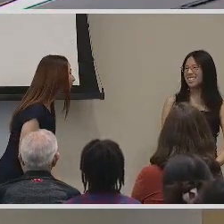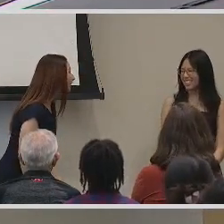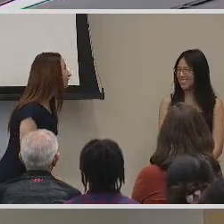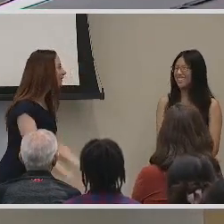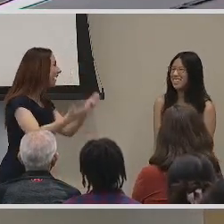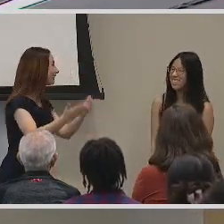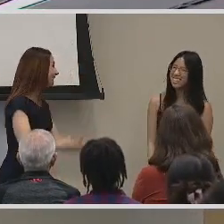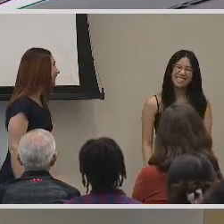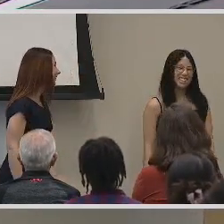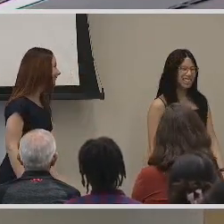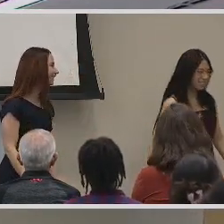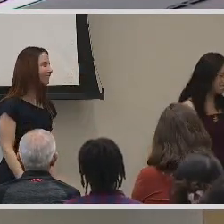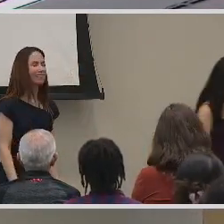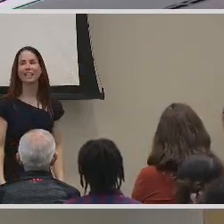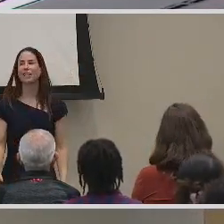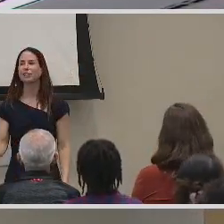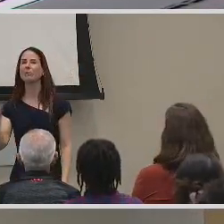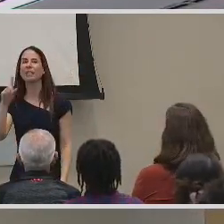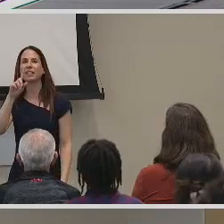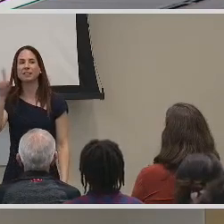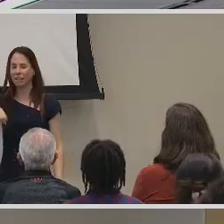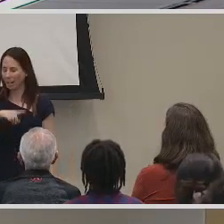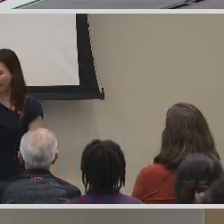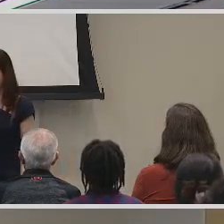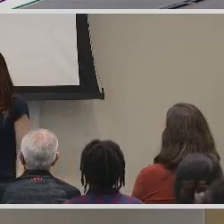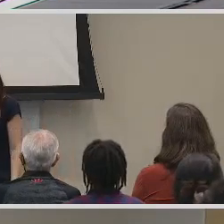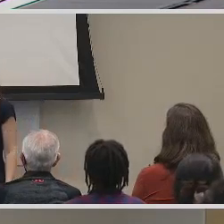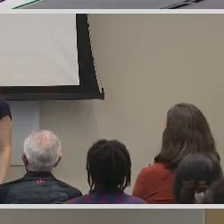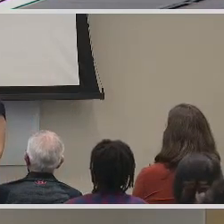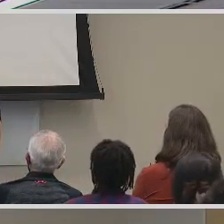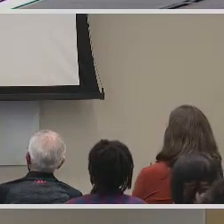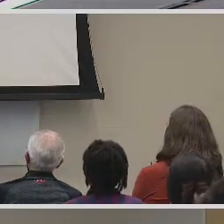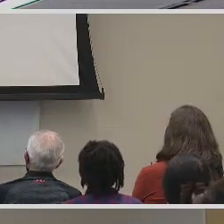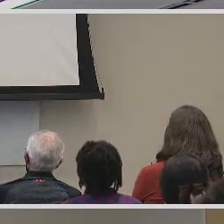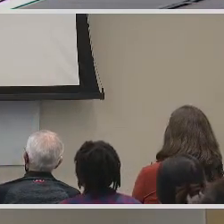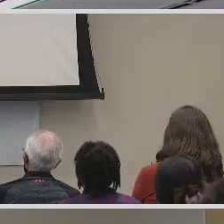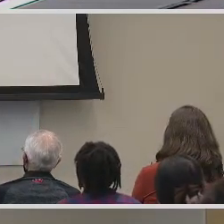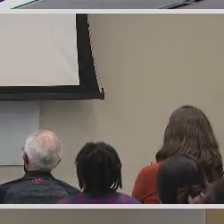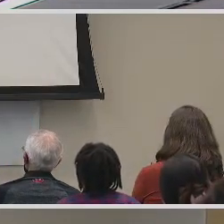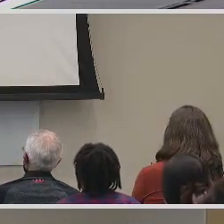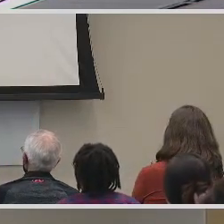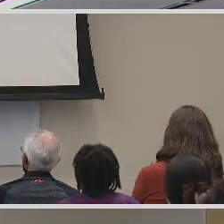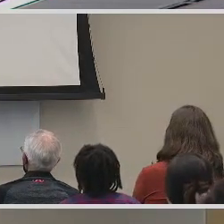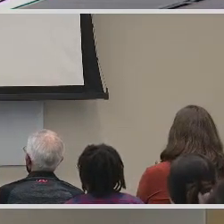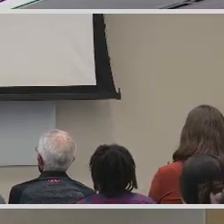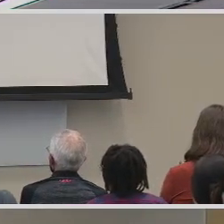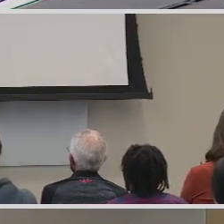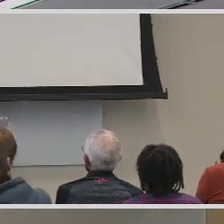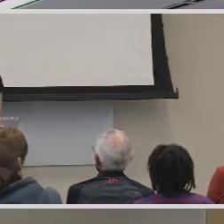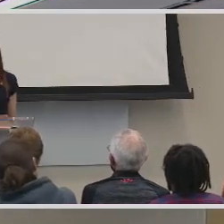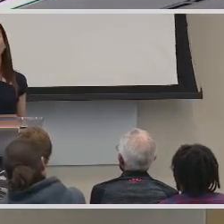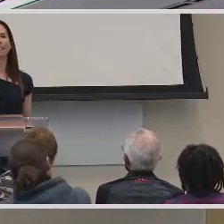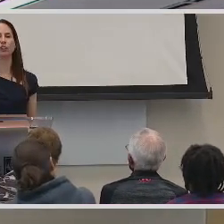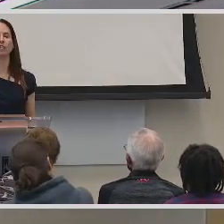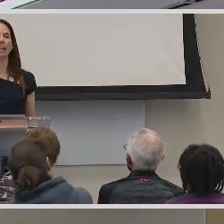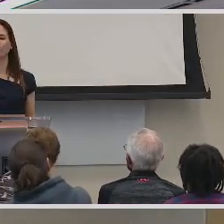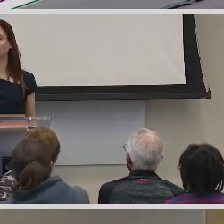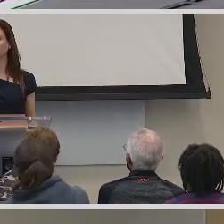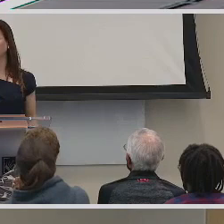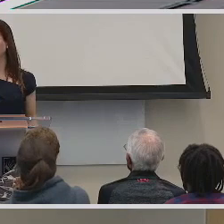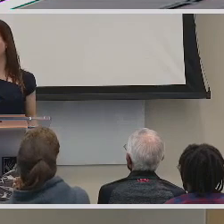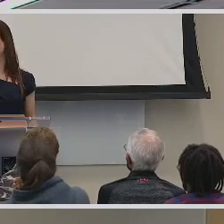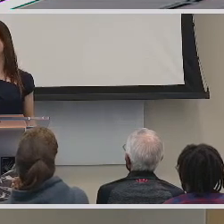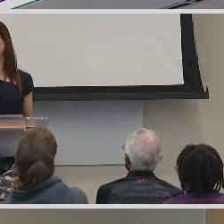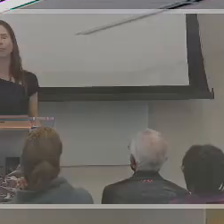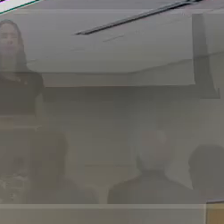Thank you so much. so a seat. So I'm going to add on what just happened. So what I asked her was, what is your